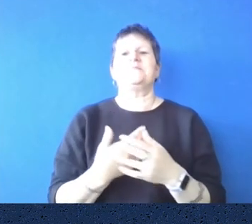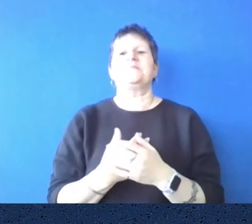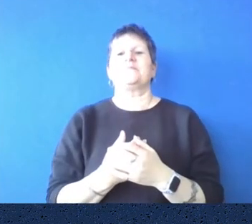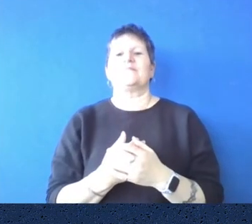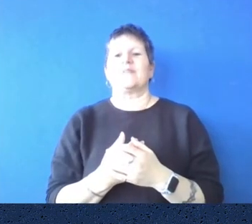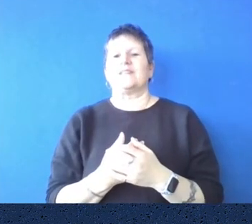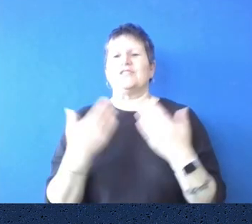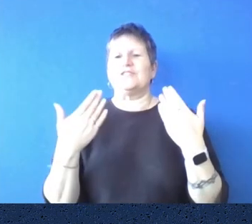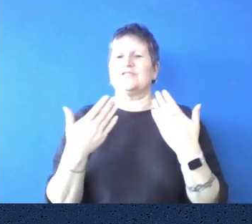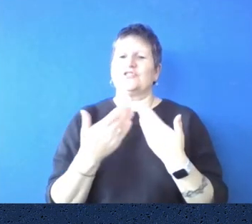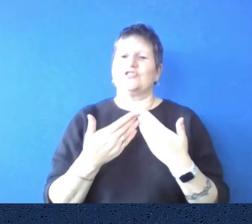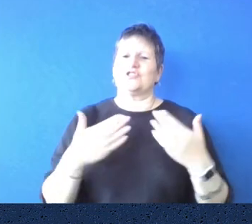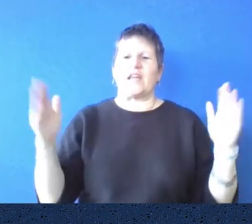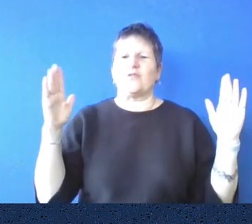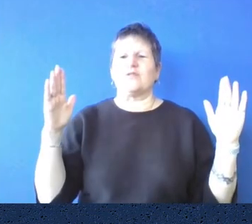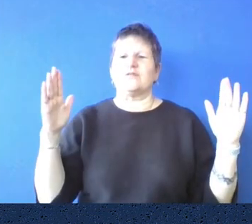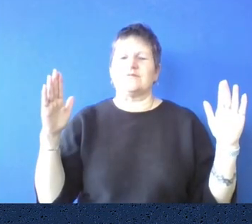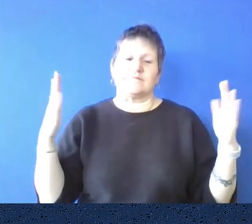just general. Tongue in cheek, that is.